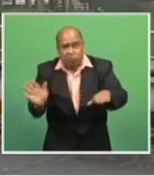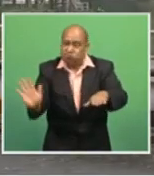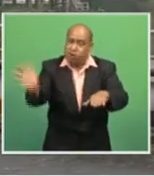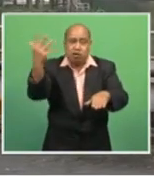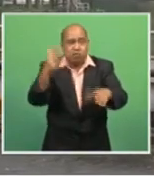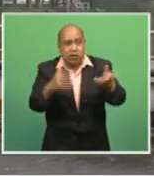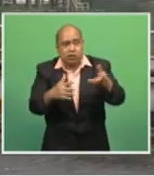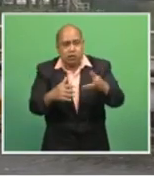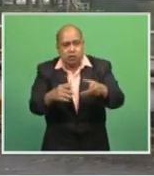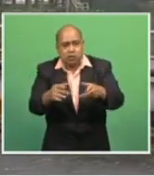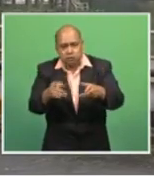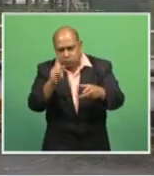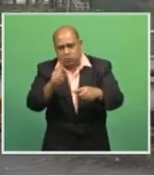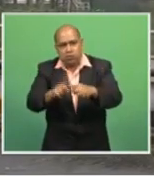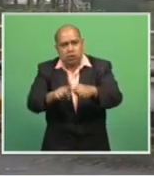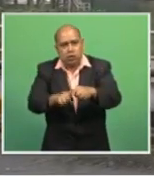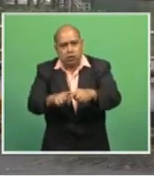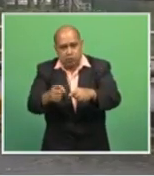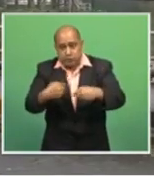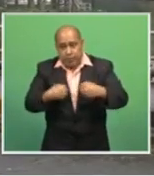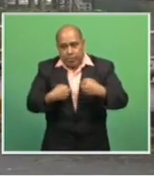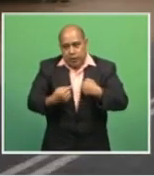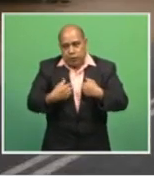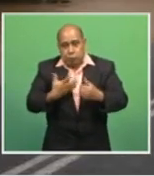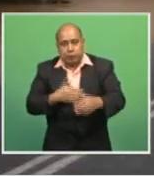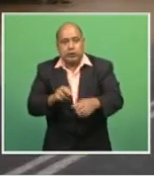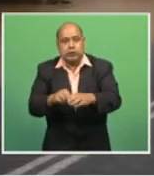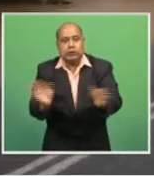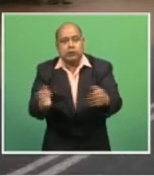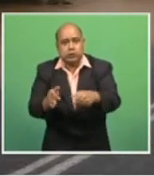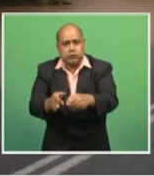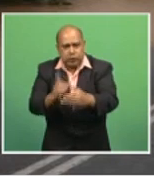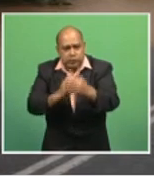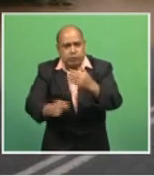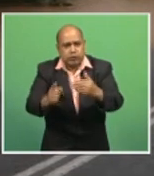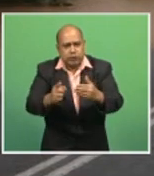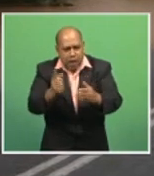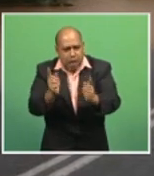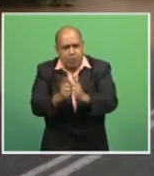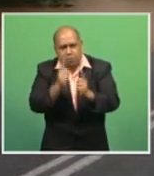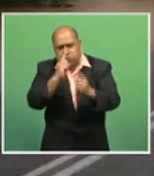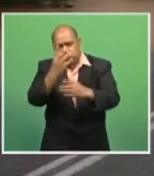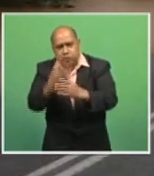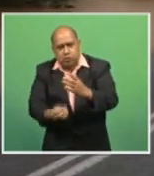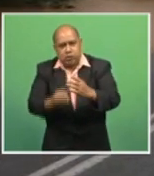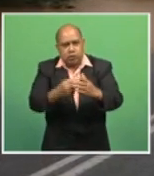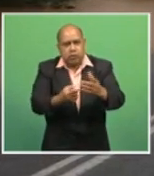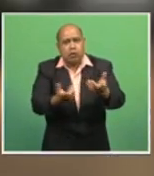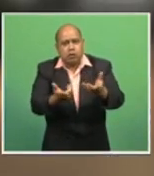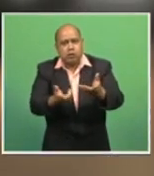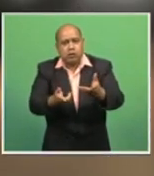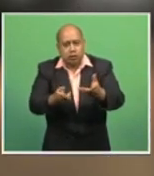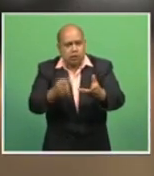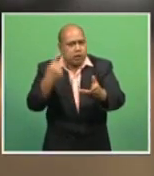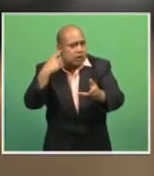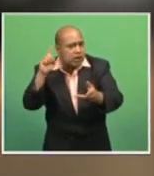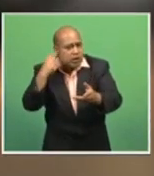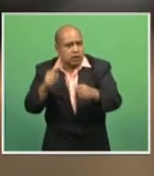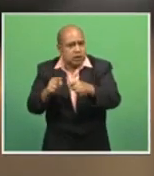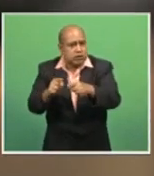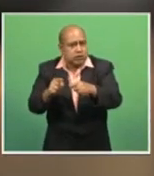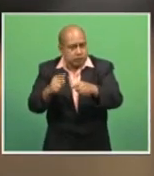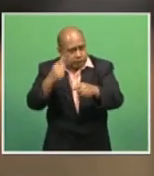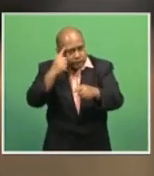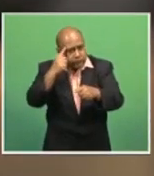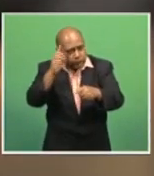During flash floods, many lives have been lost due to the negligence of adults. The minister has appealed to parents to engage their children with the